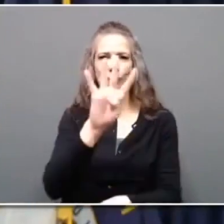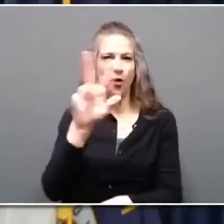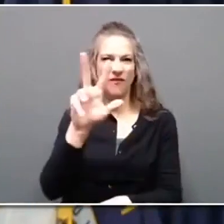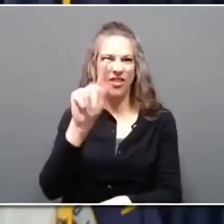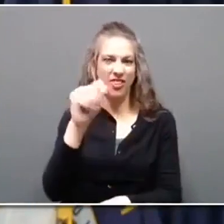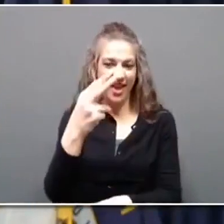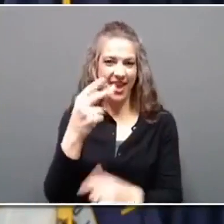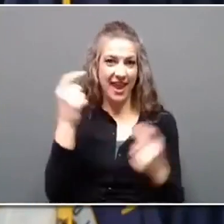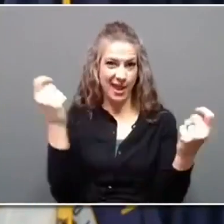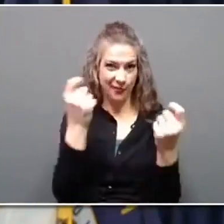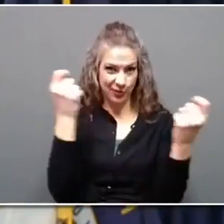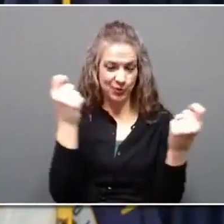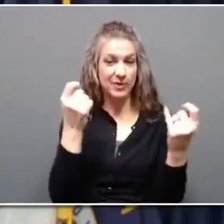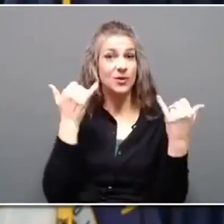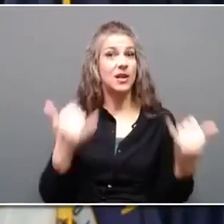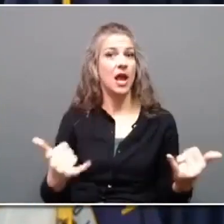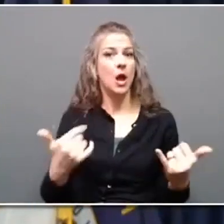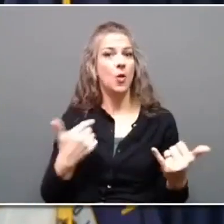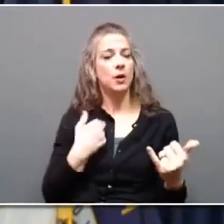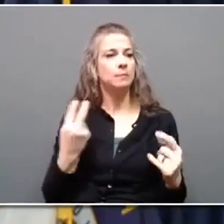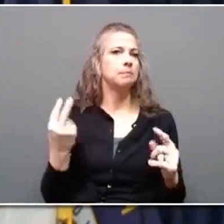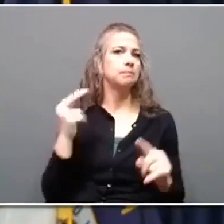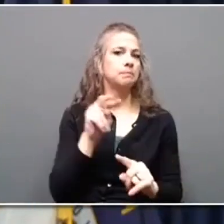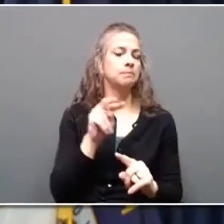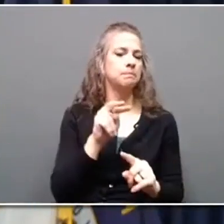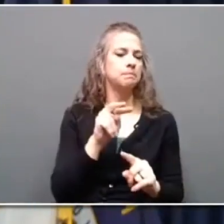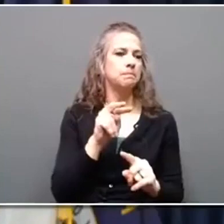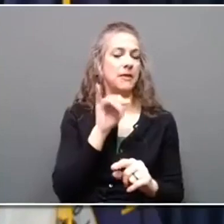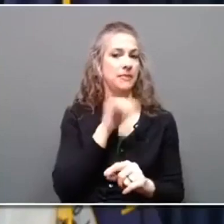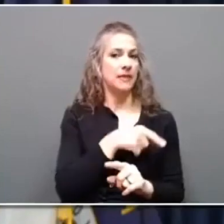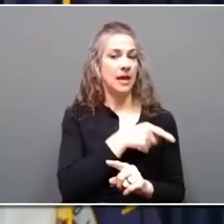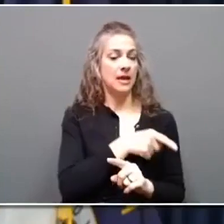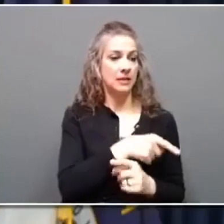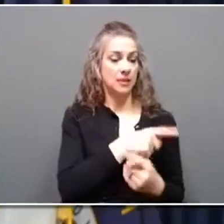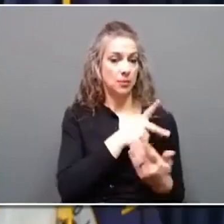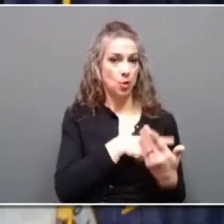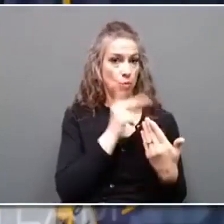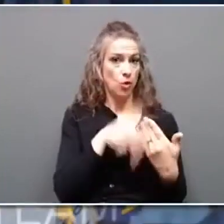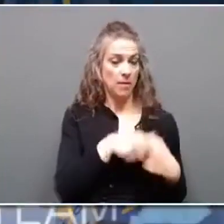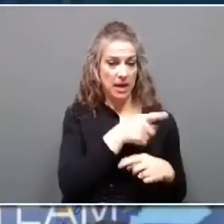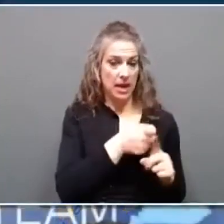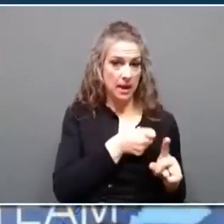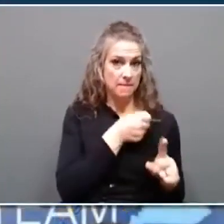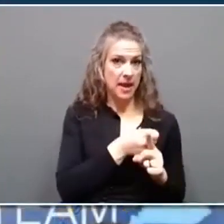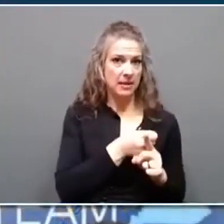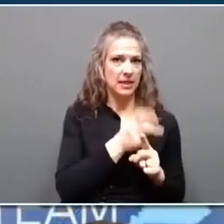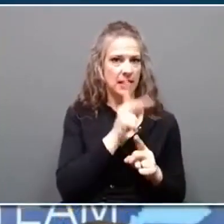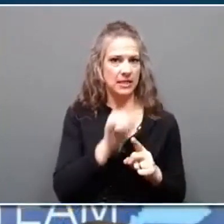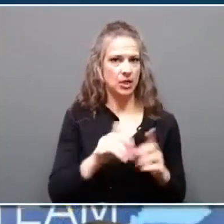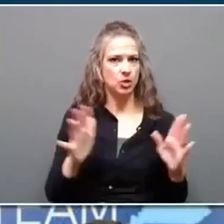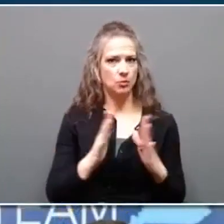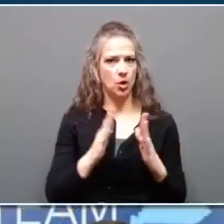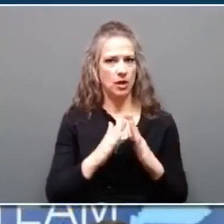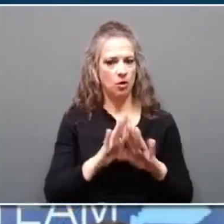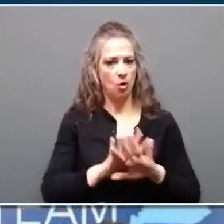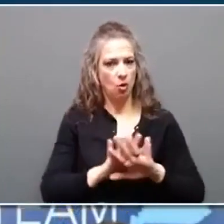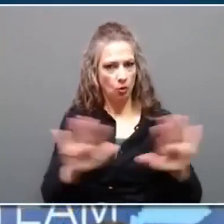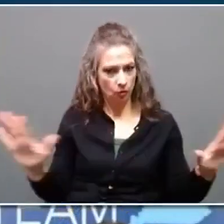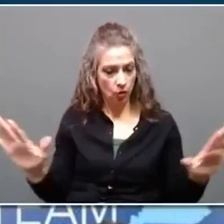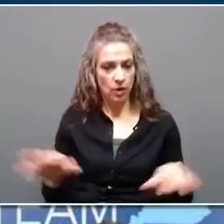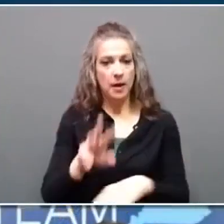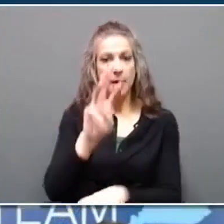us to reflect on the impact that this program has made in small towns across Kentucky. The Kentucky Main Street program,